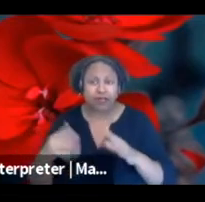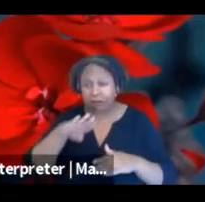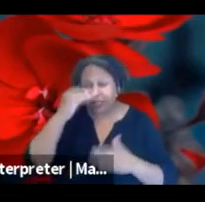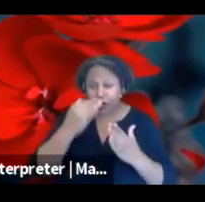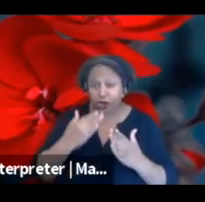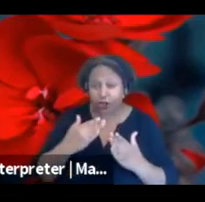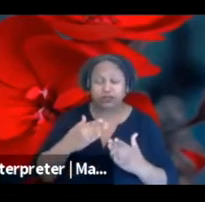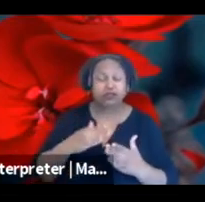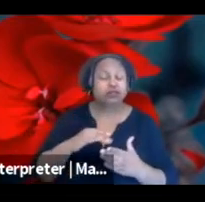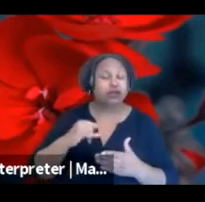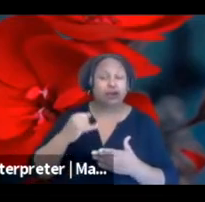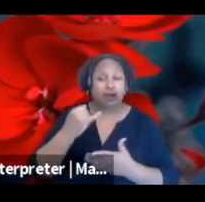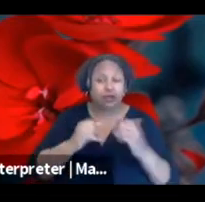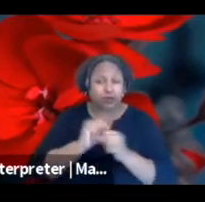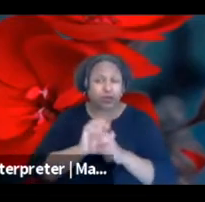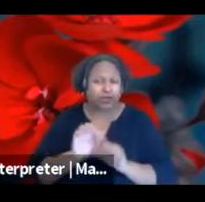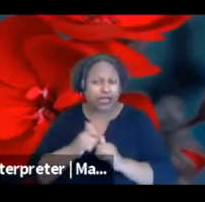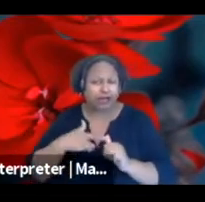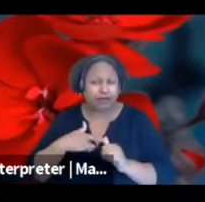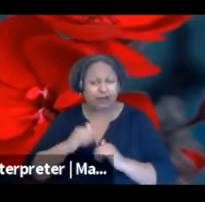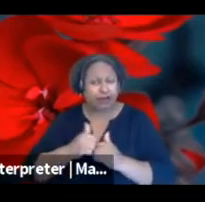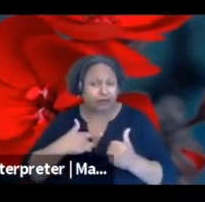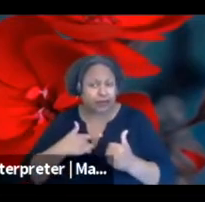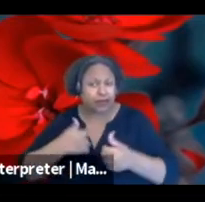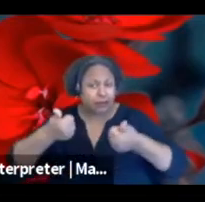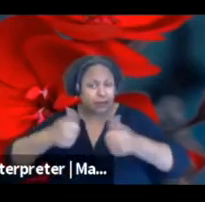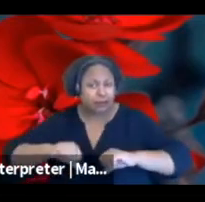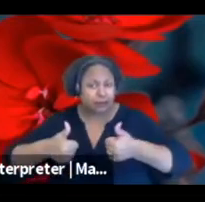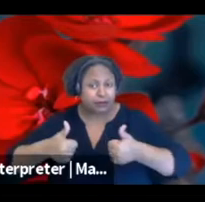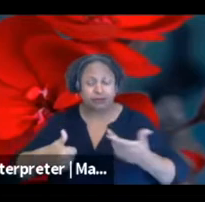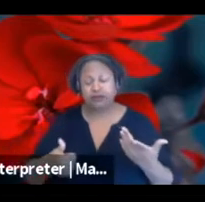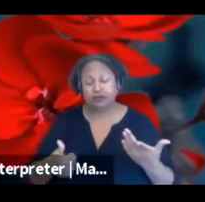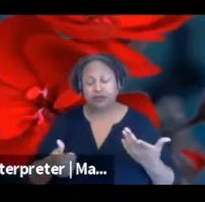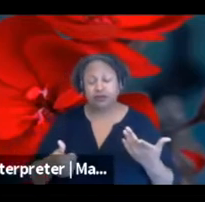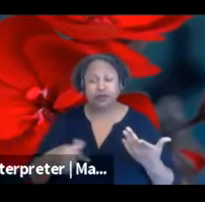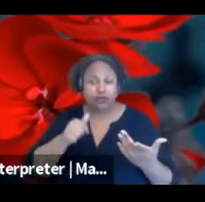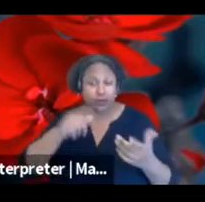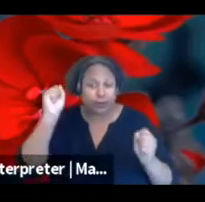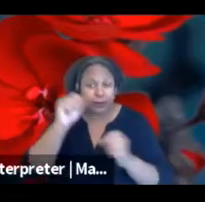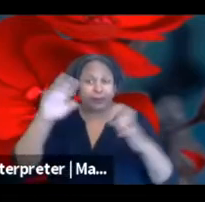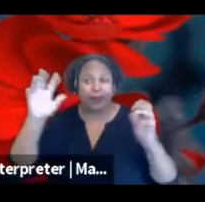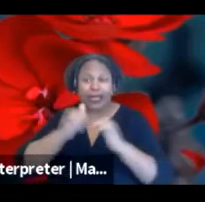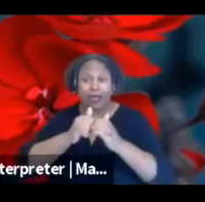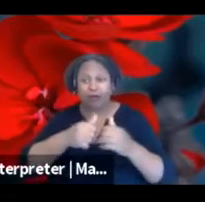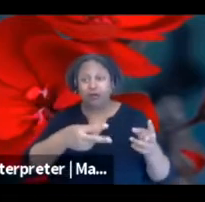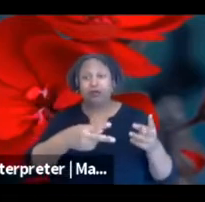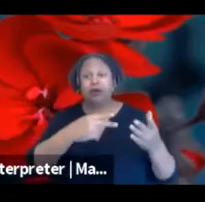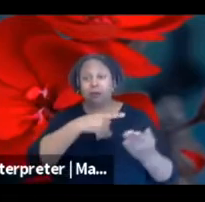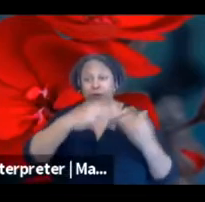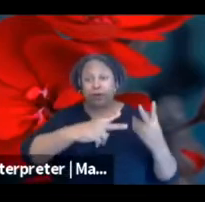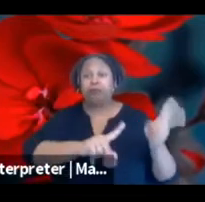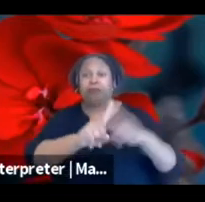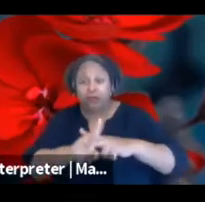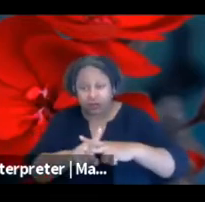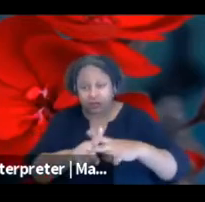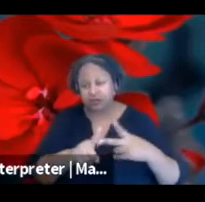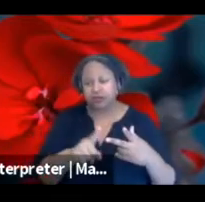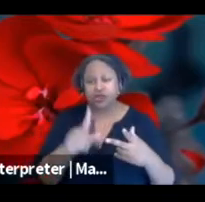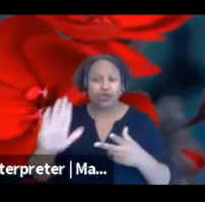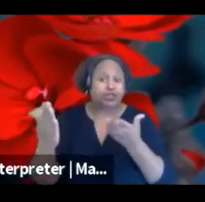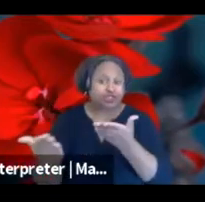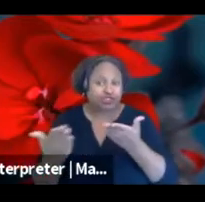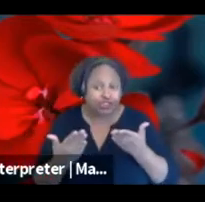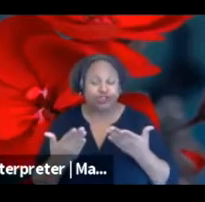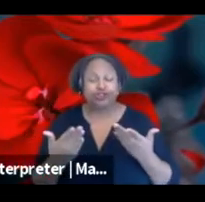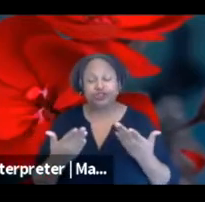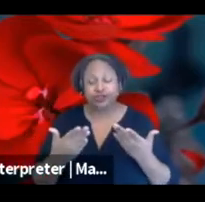arts workers how they felt about it, if there were ways that they envisioned it being implemented, what suggestions they might have for